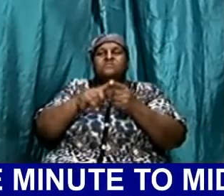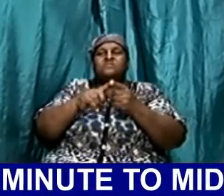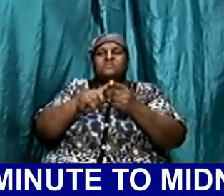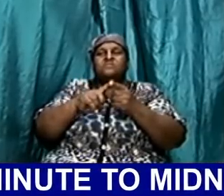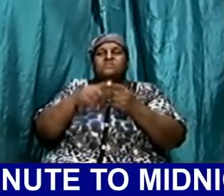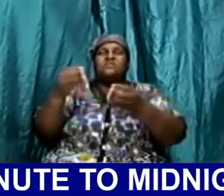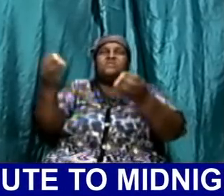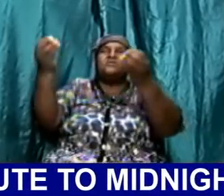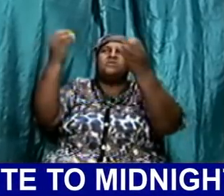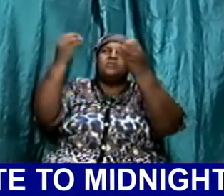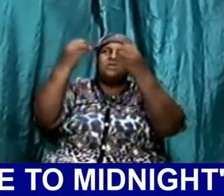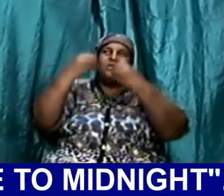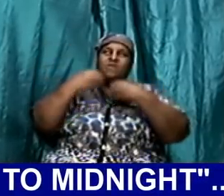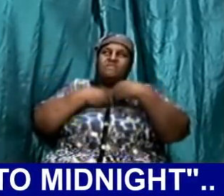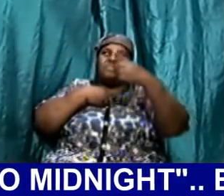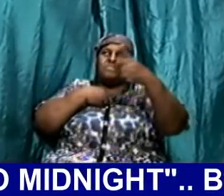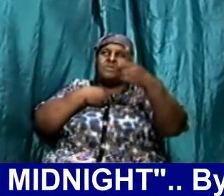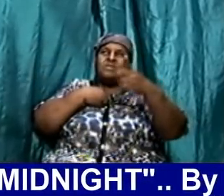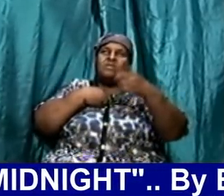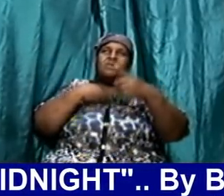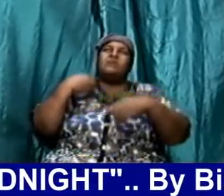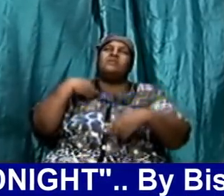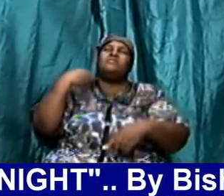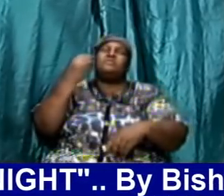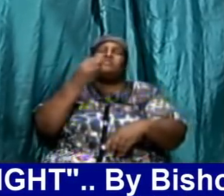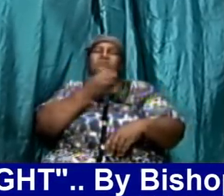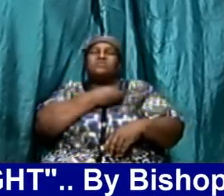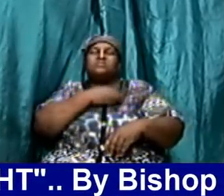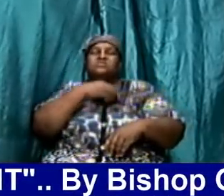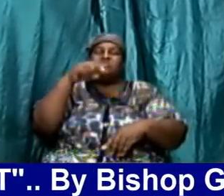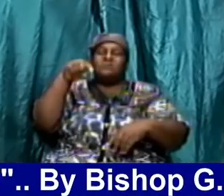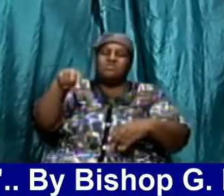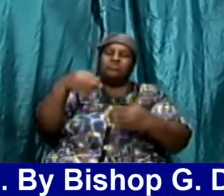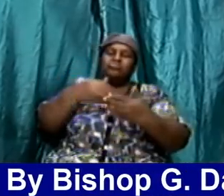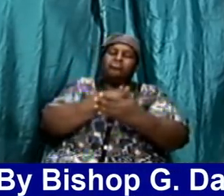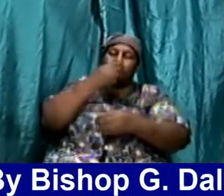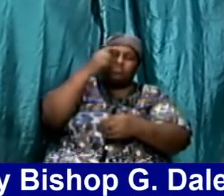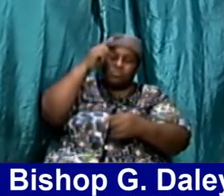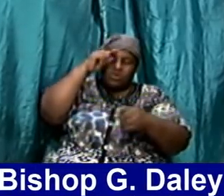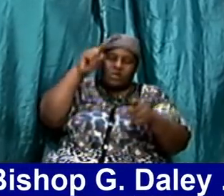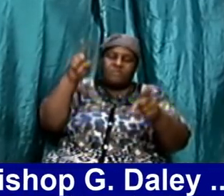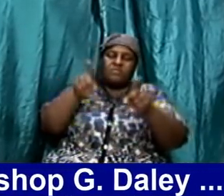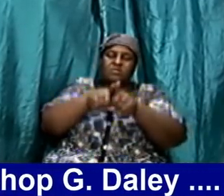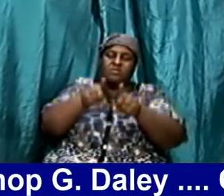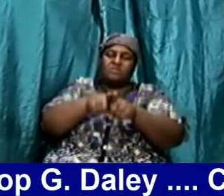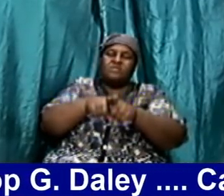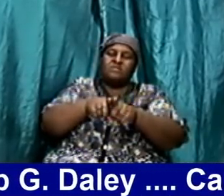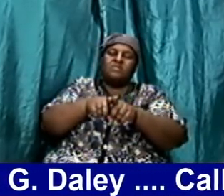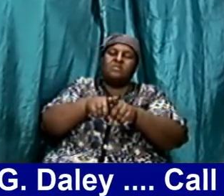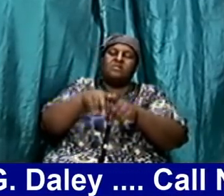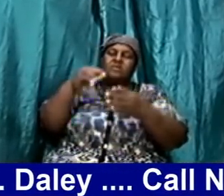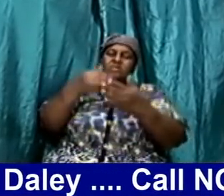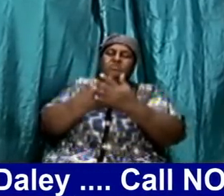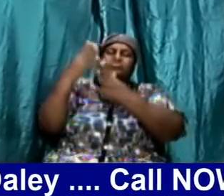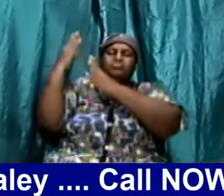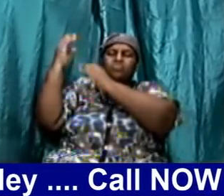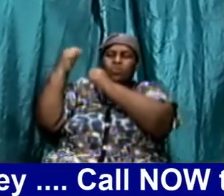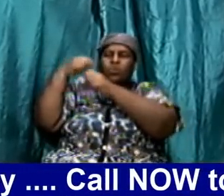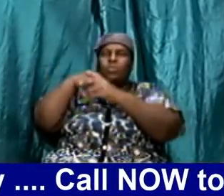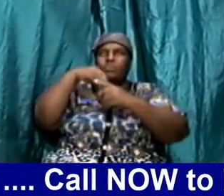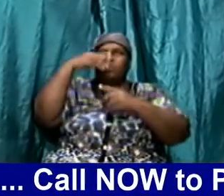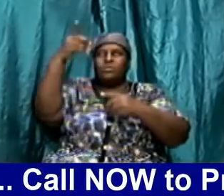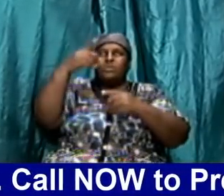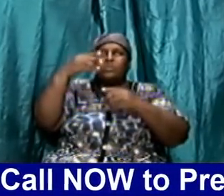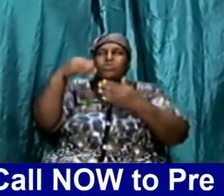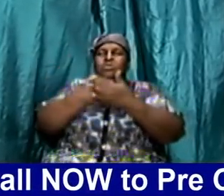give me Jesus to give us Jesus this new covenant this new hope in you this new